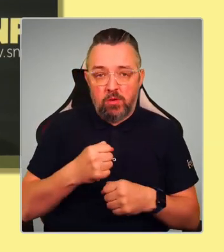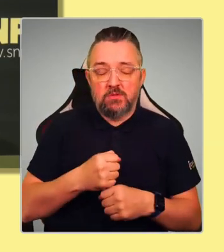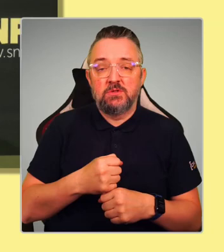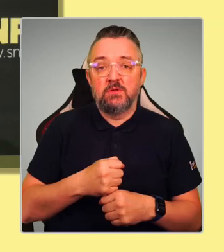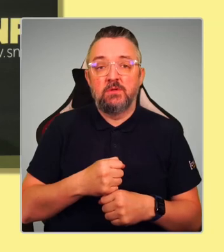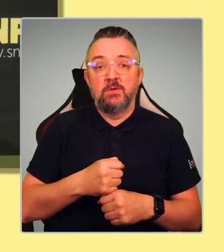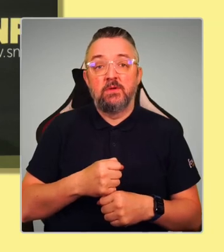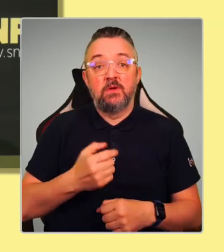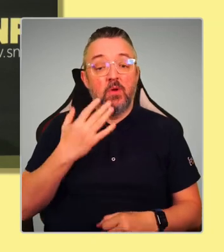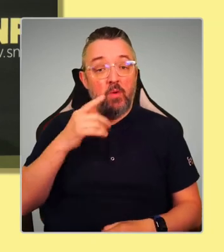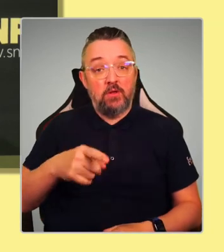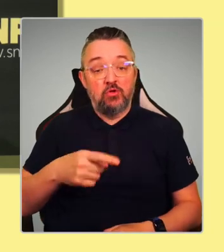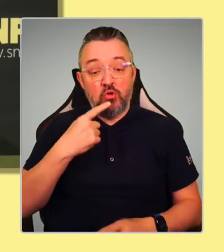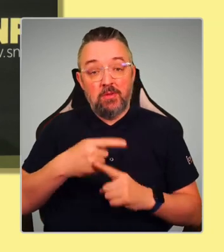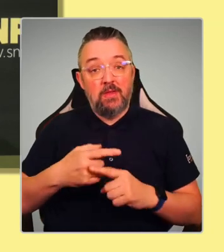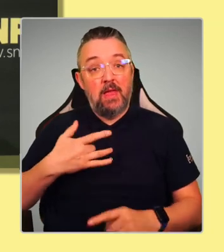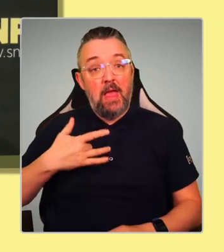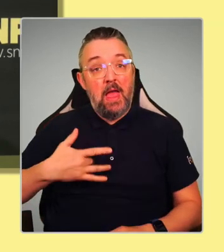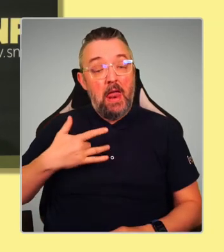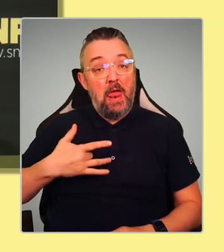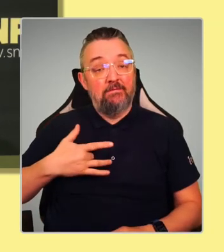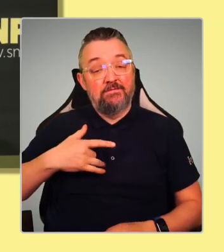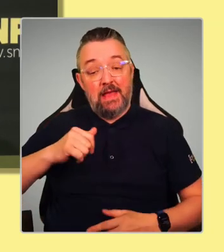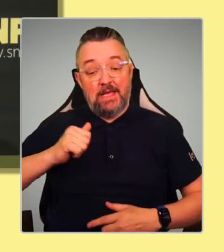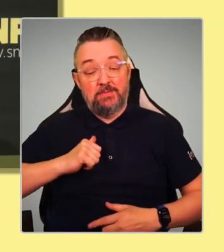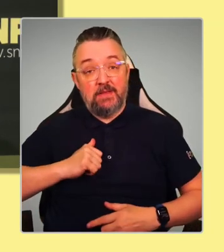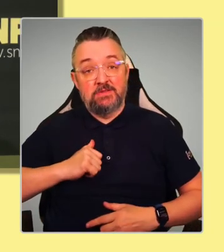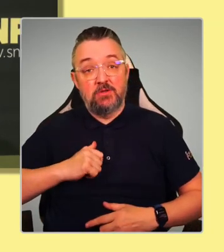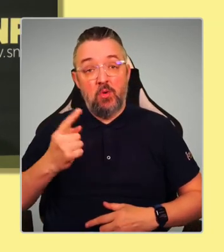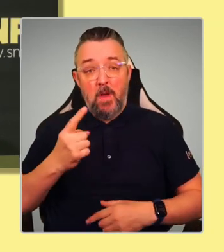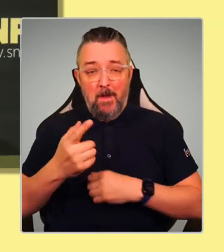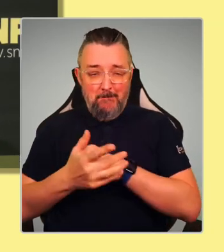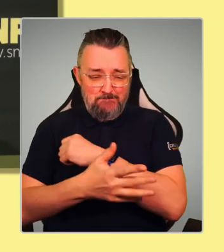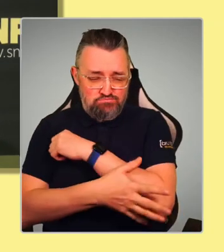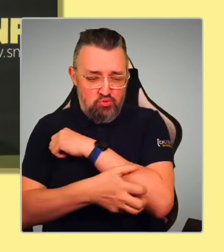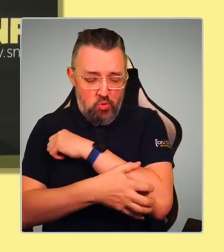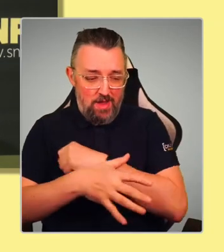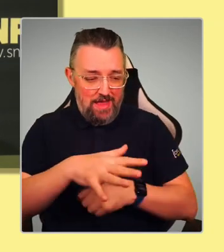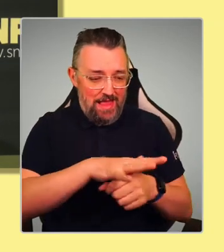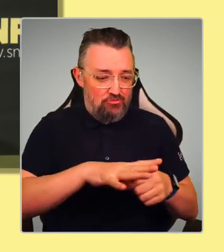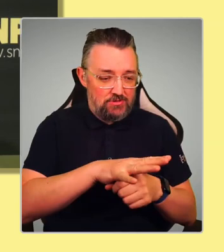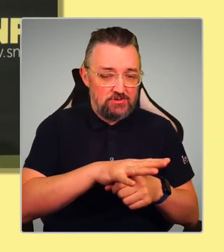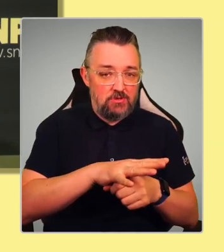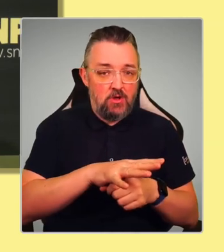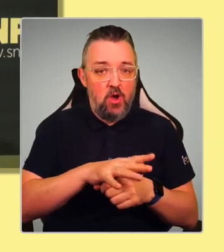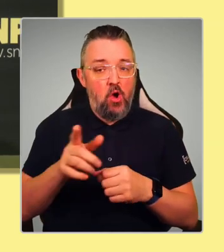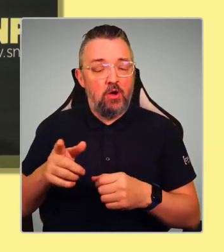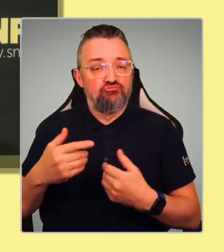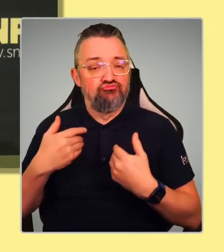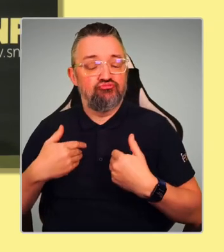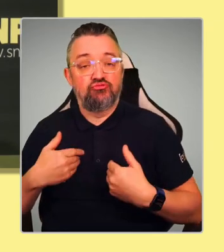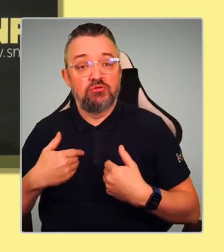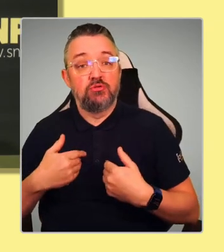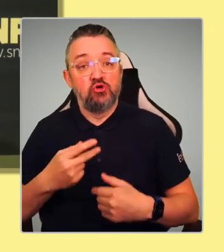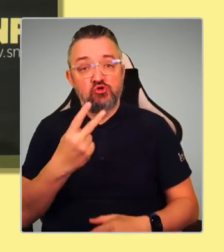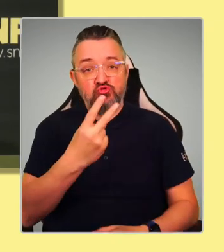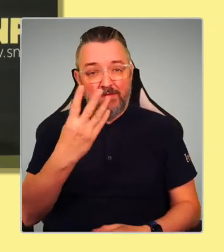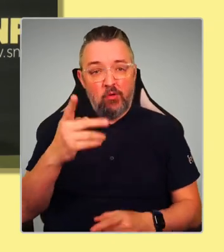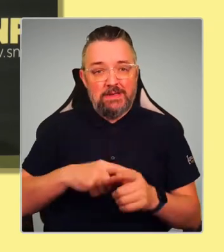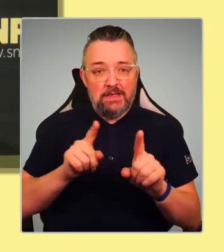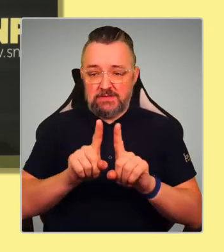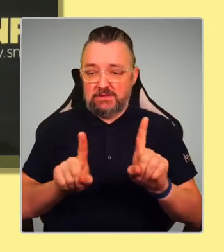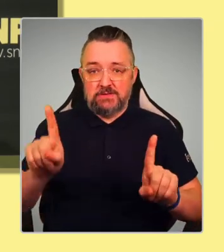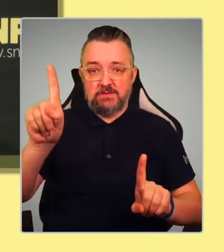expectancy between the most deprived areas and the least deprived areas is 24 years. That is an